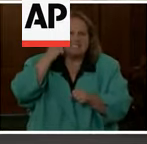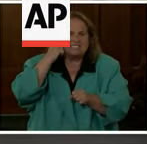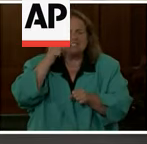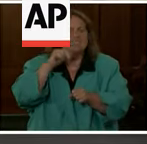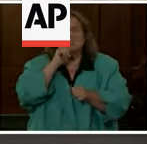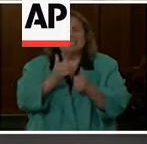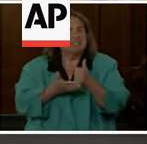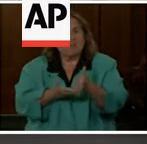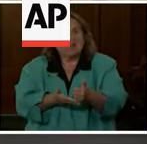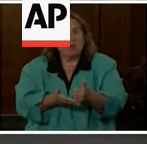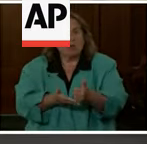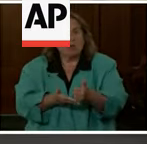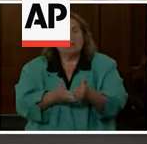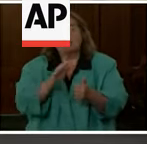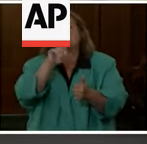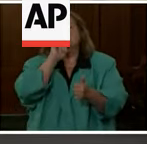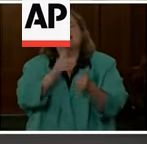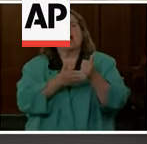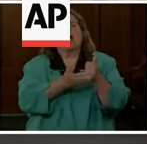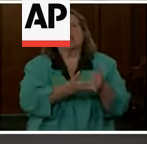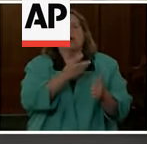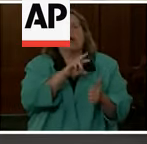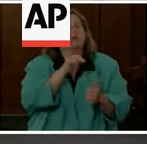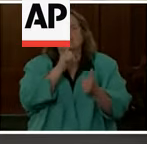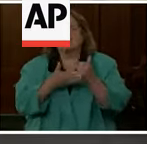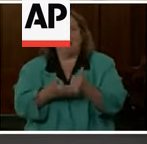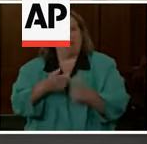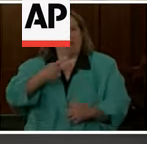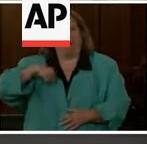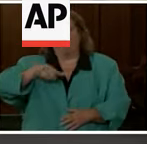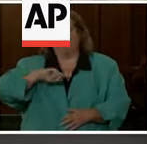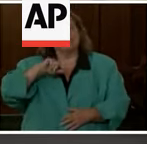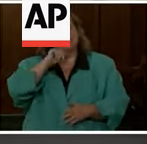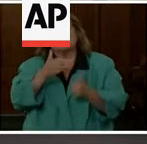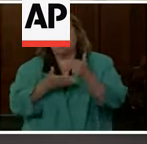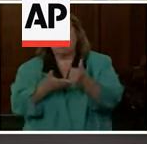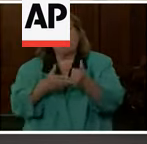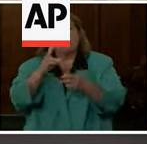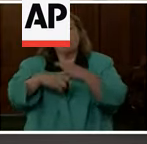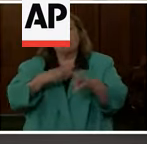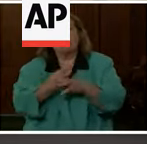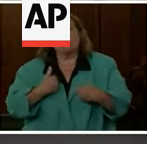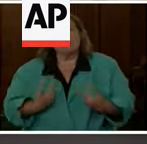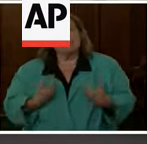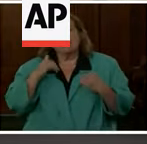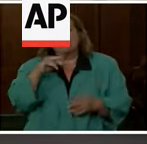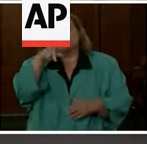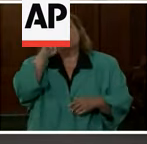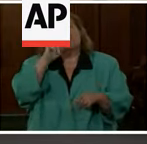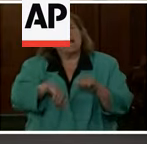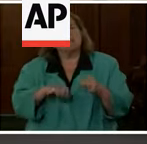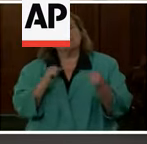It's. It doesn't help her. It doesn't help us. It doesn't help the world we live in. We can't fight